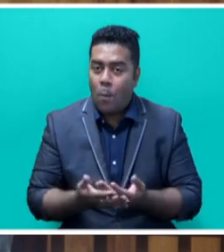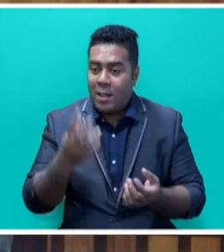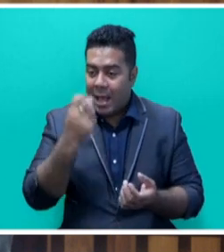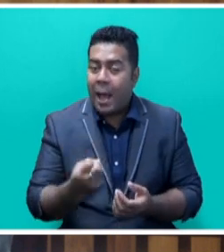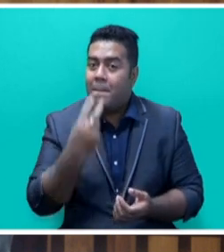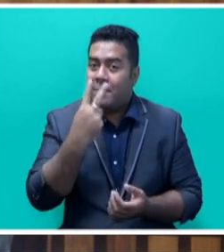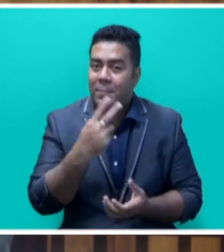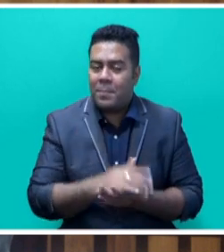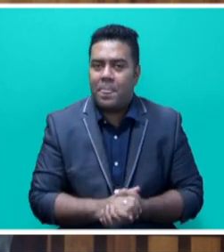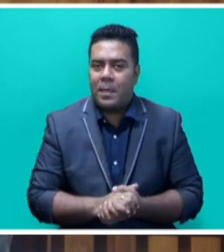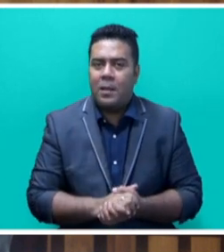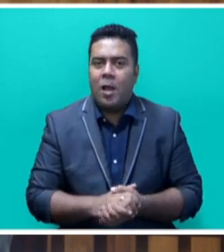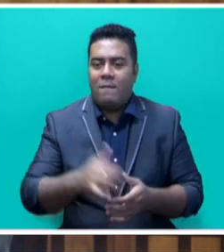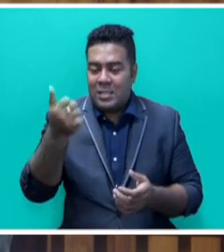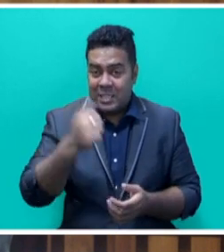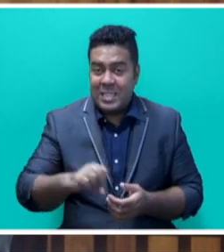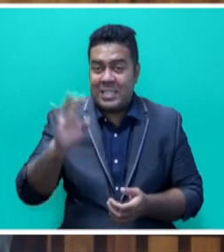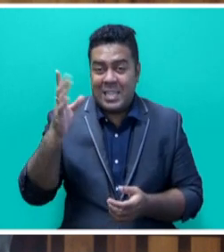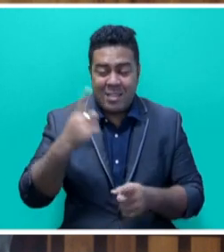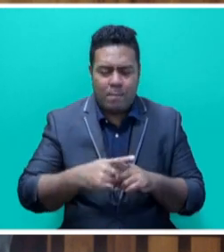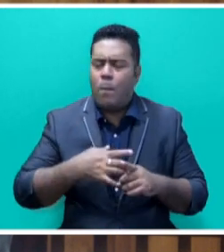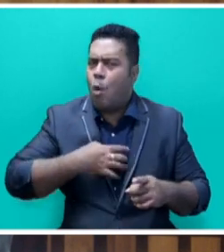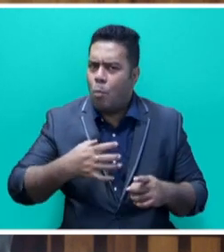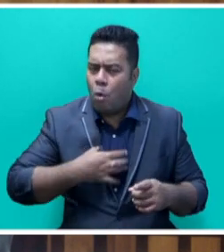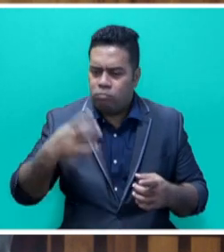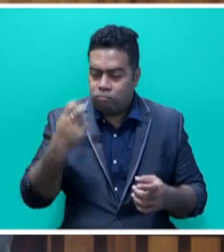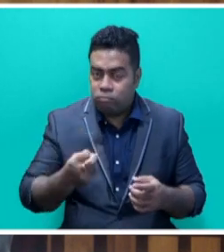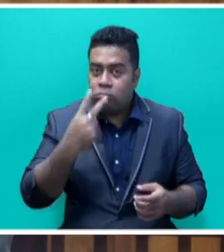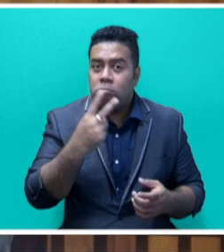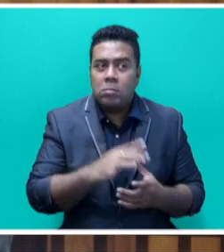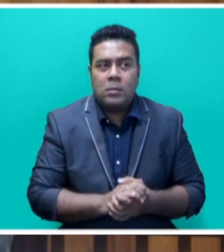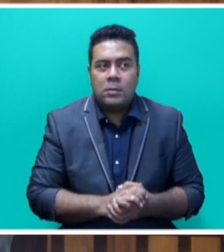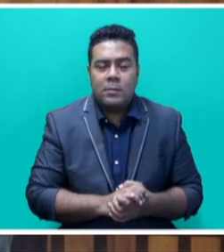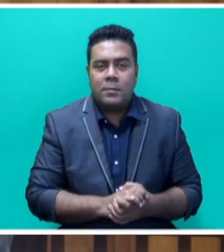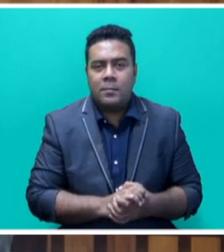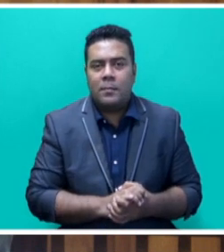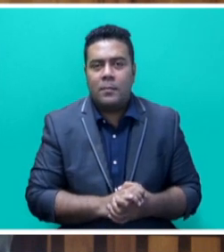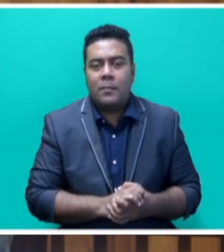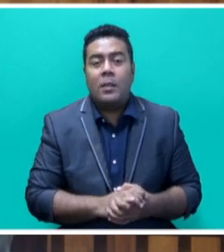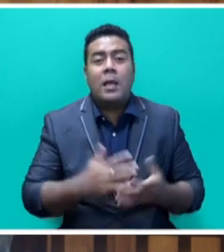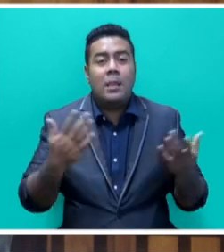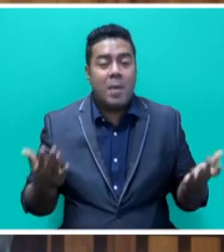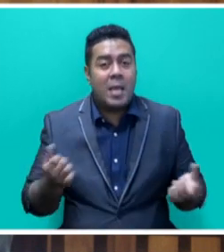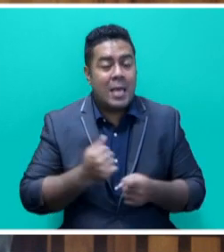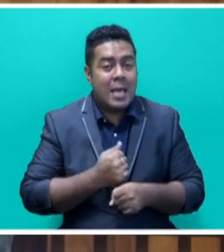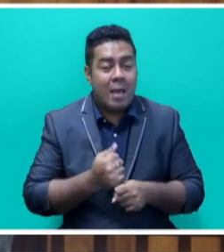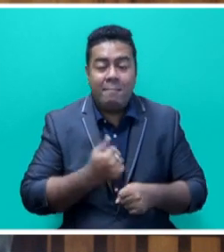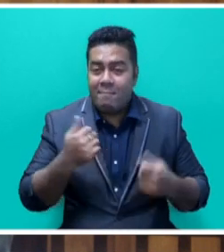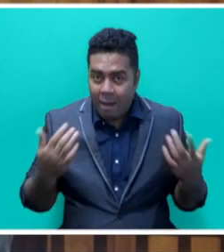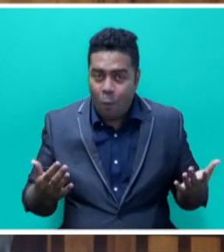and contains 16 times more carbon than the terrestrial biosphere, making it a powerful buffer